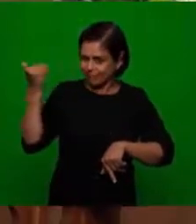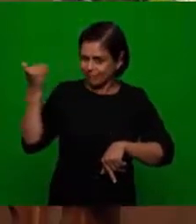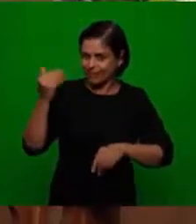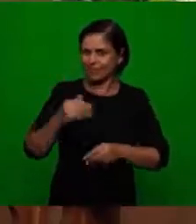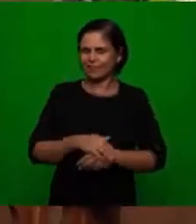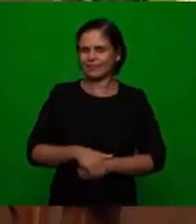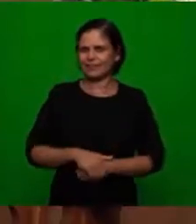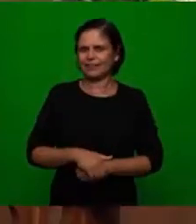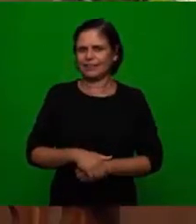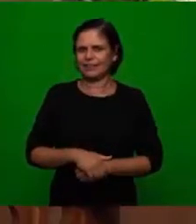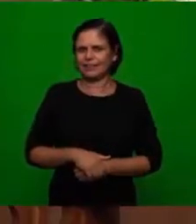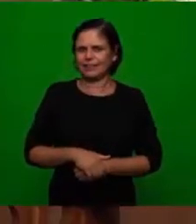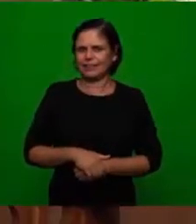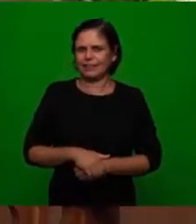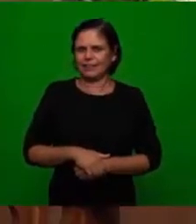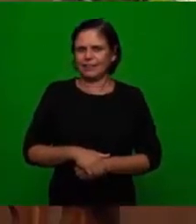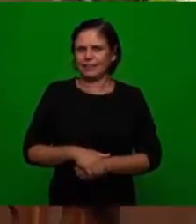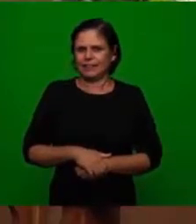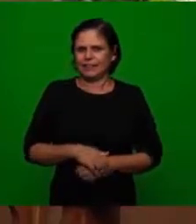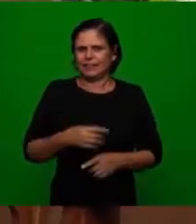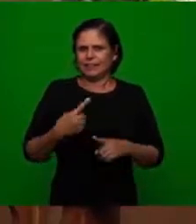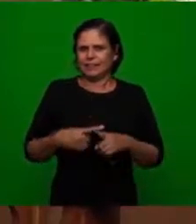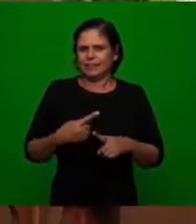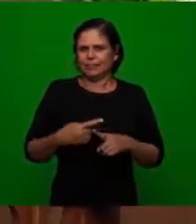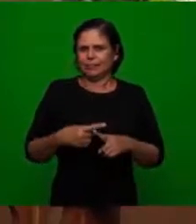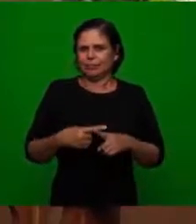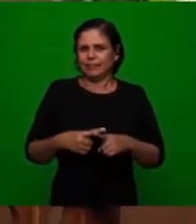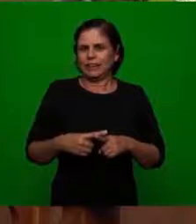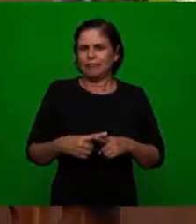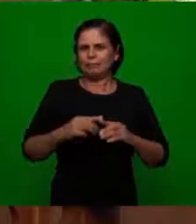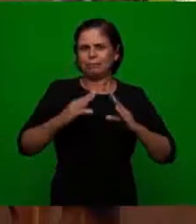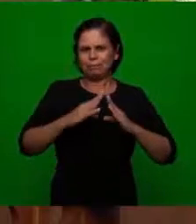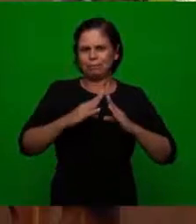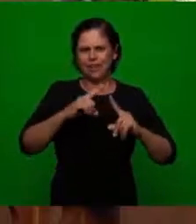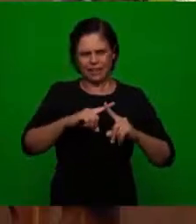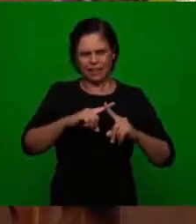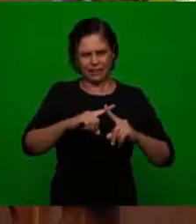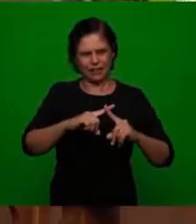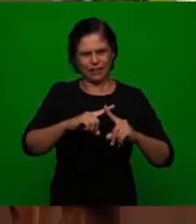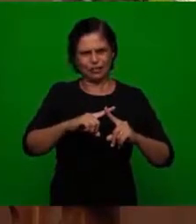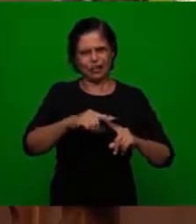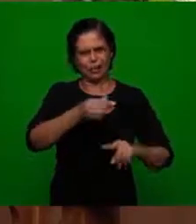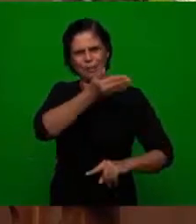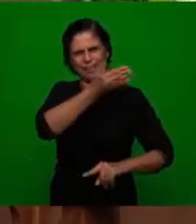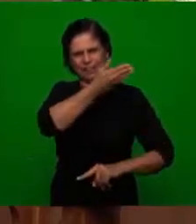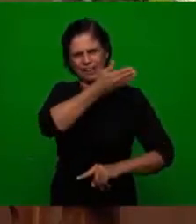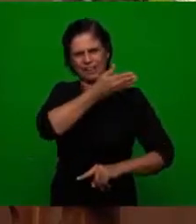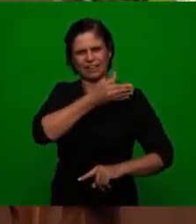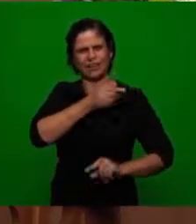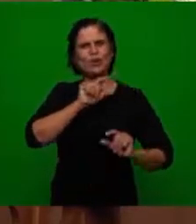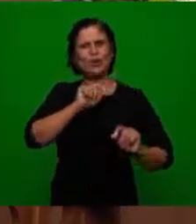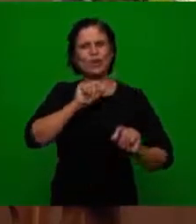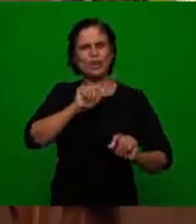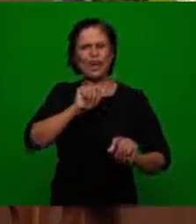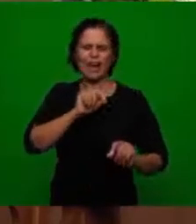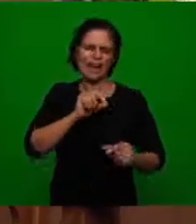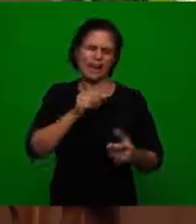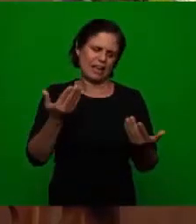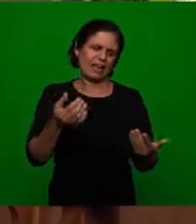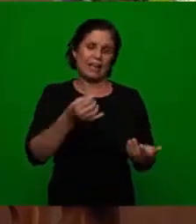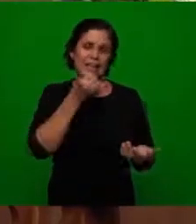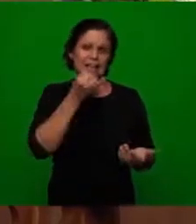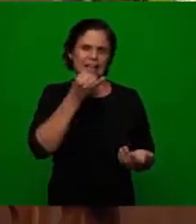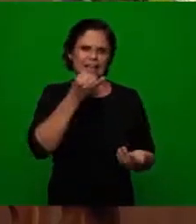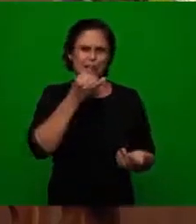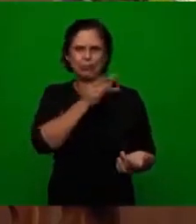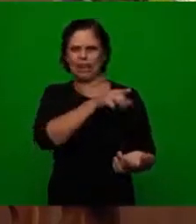the church at the time removed what was spiritual and replaced it with what was formal